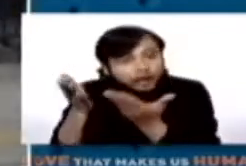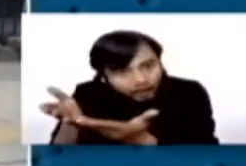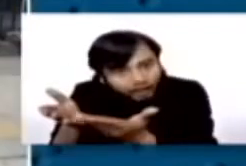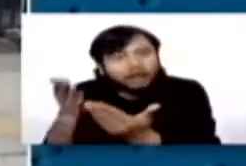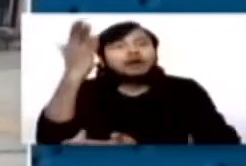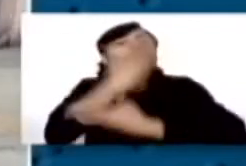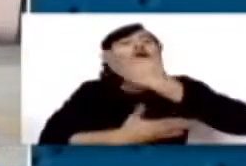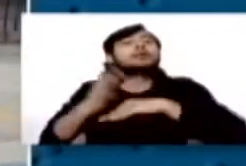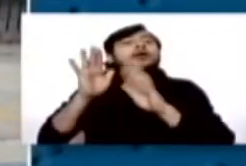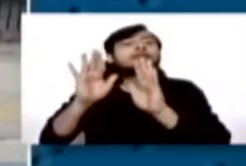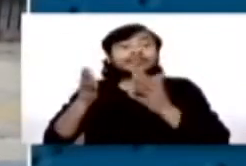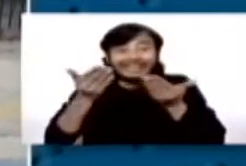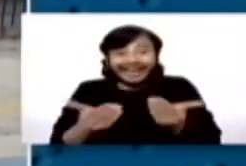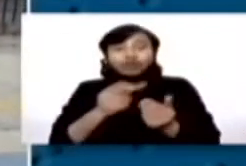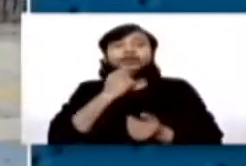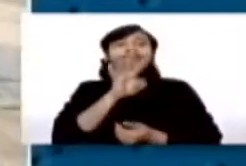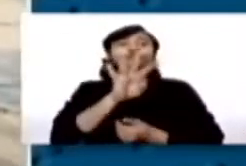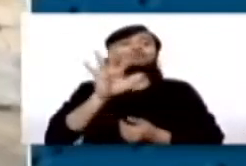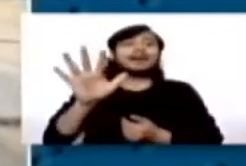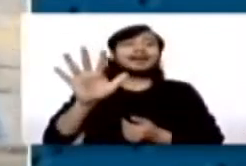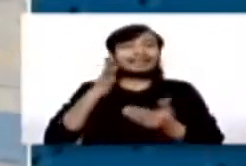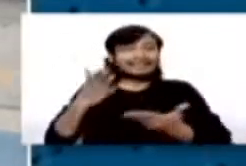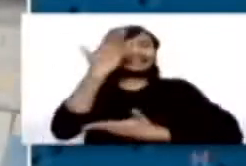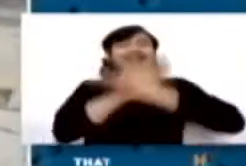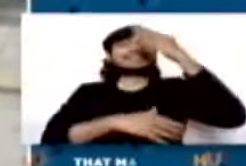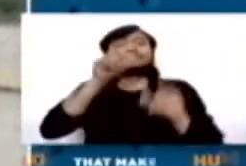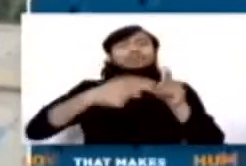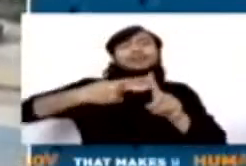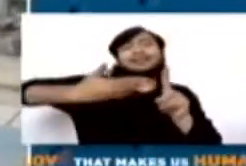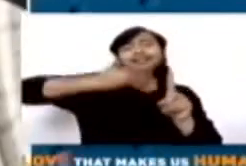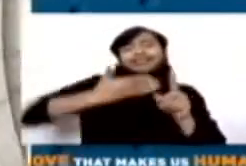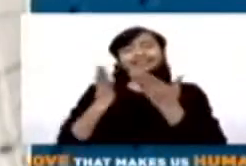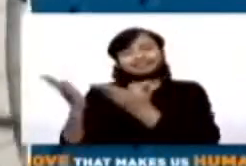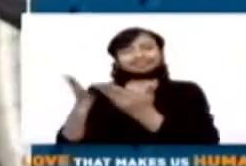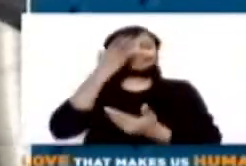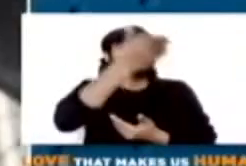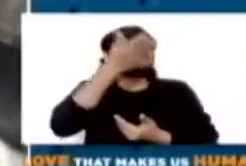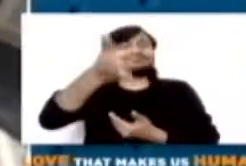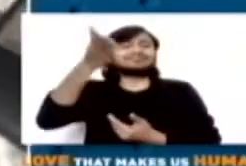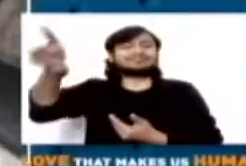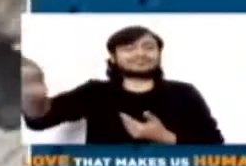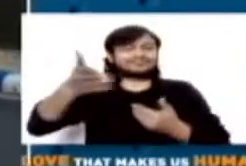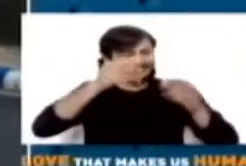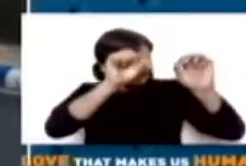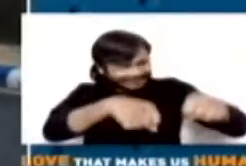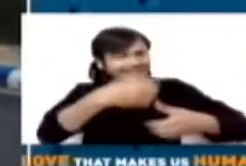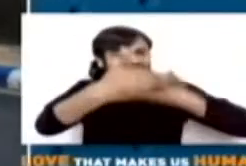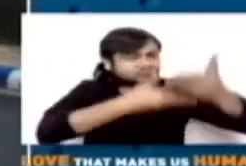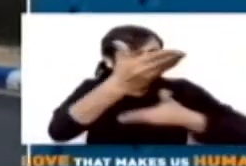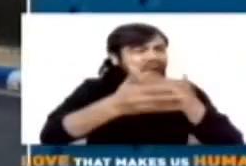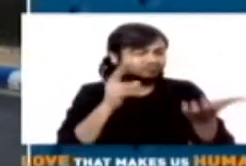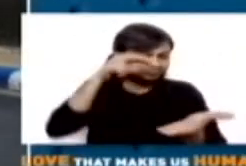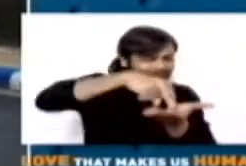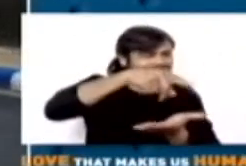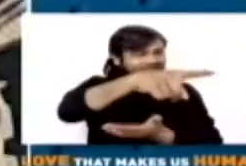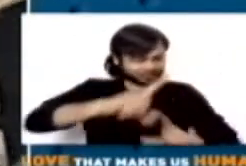But today, 41-year-old Den is helping people with disabilities overcome their challenges and live fulfilling lives.